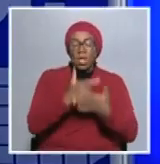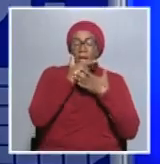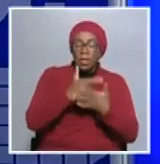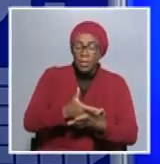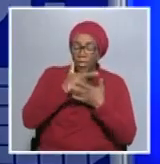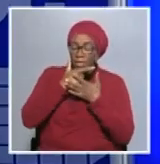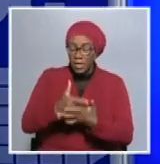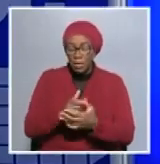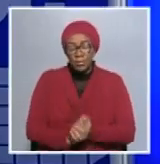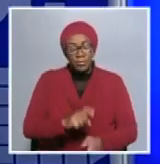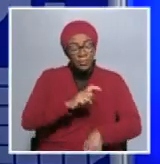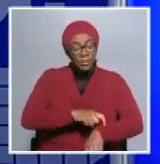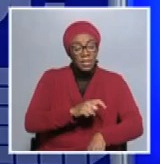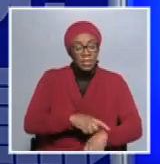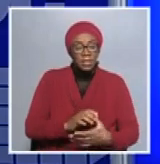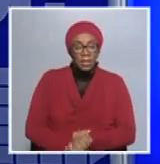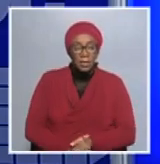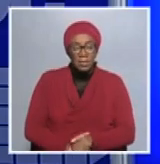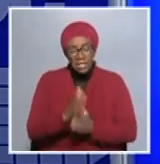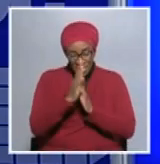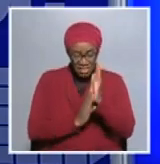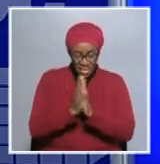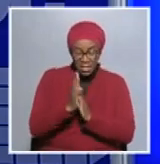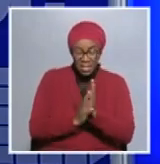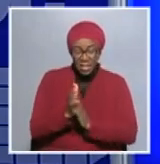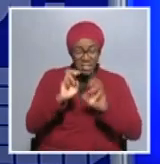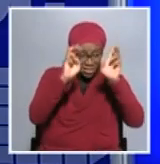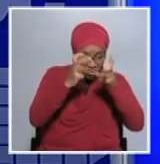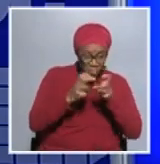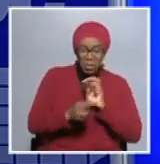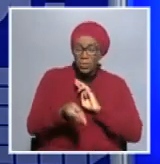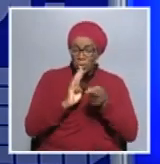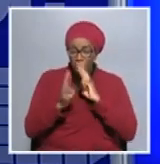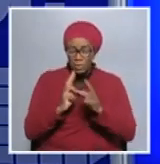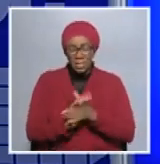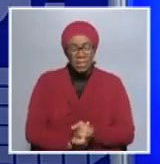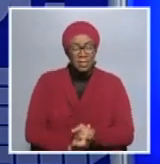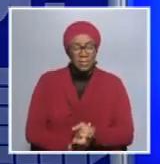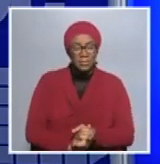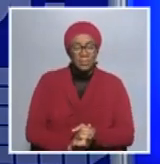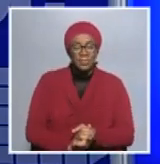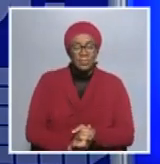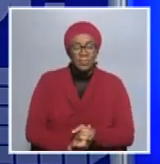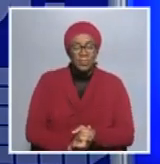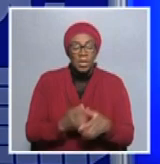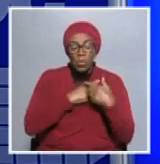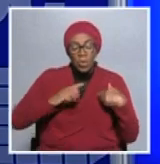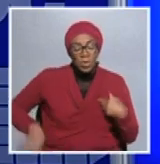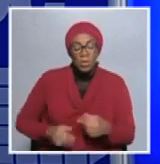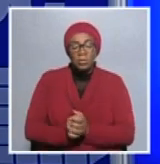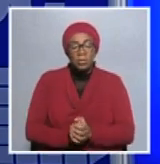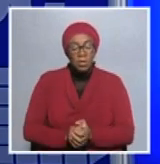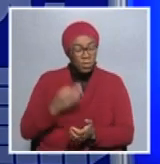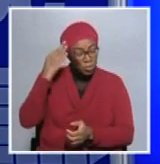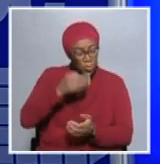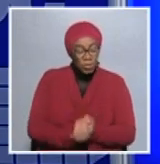so much for your time. This is obviously a very interesting topic that we can talk for hours on end. But in the meantime, we'd like to wish you and the team